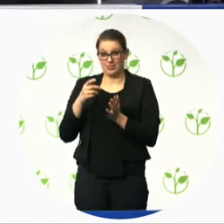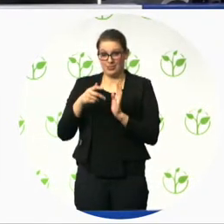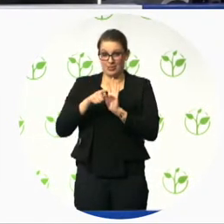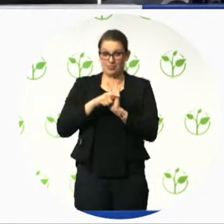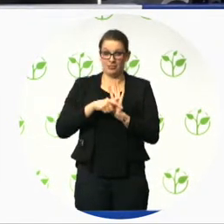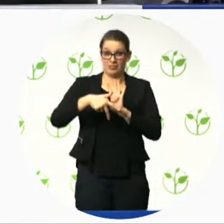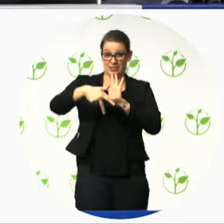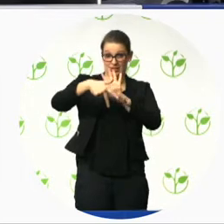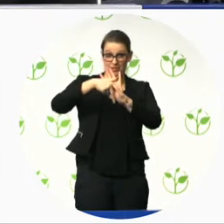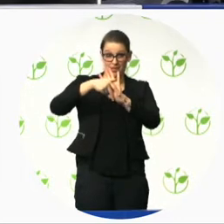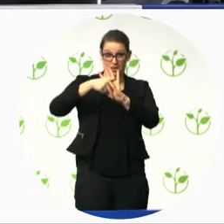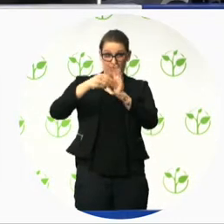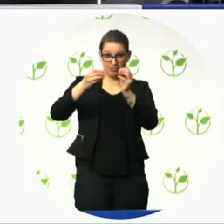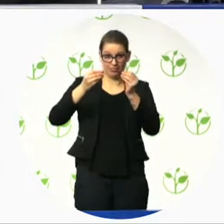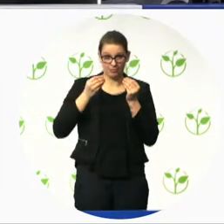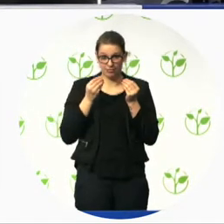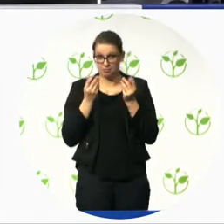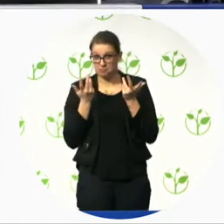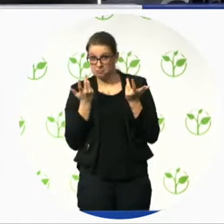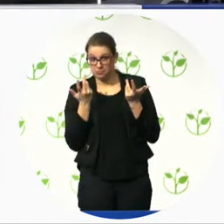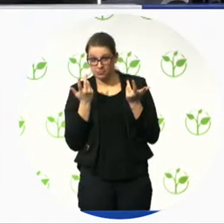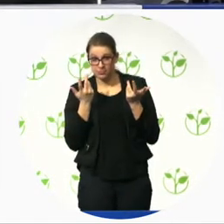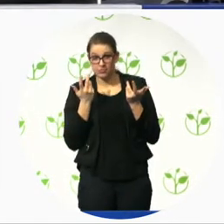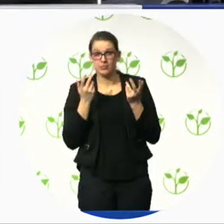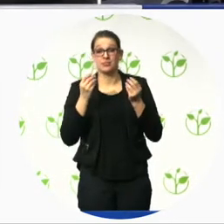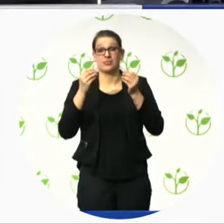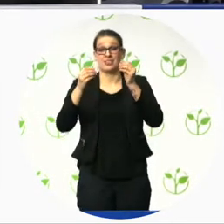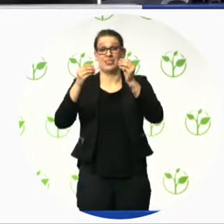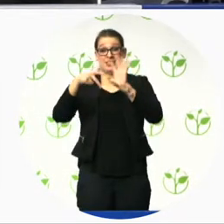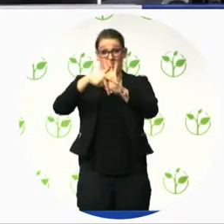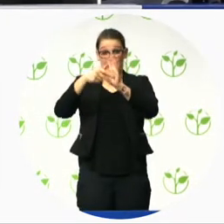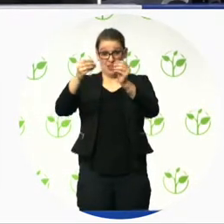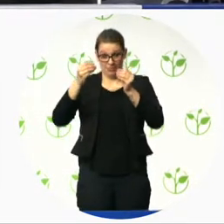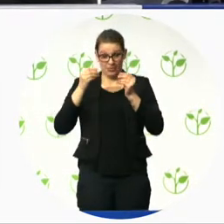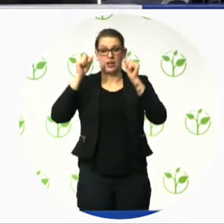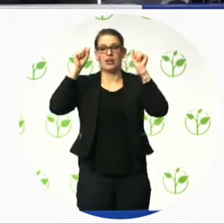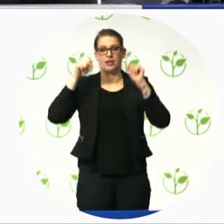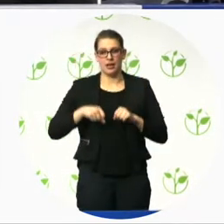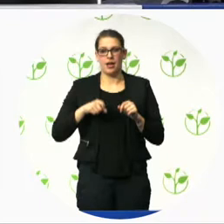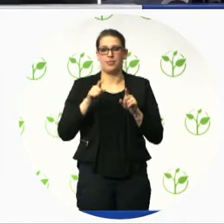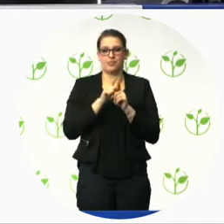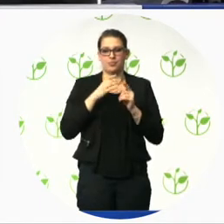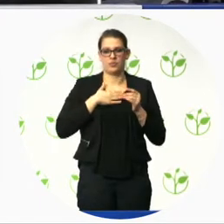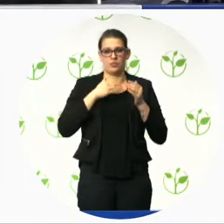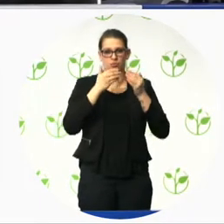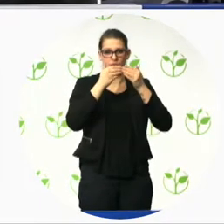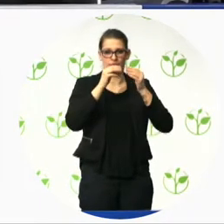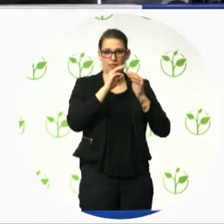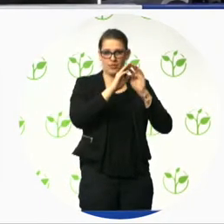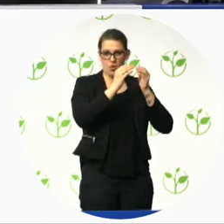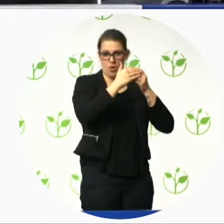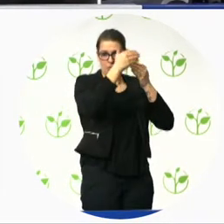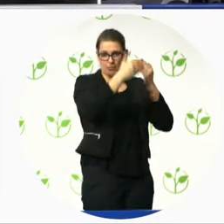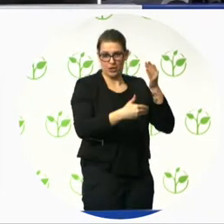Java-based, JavaScript-based snippet for the website, and the evaluation report is published in a database for